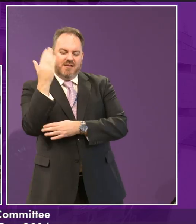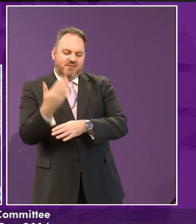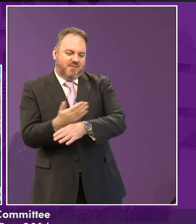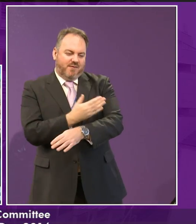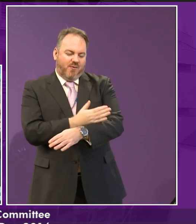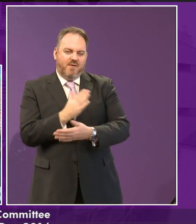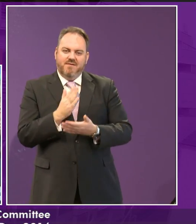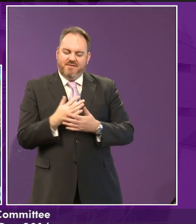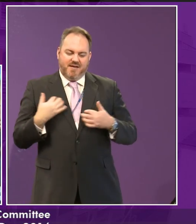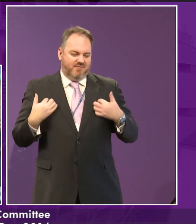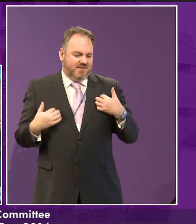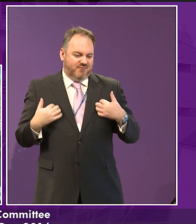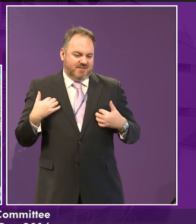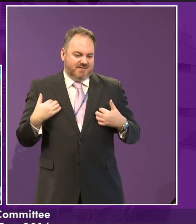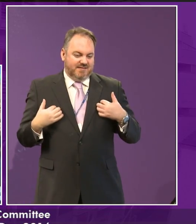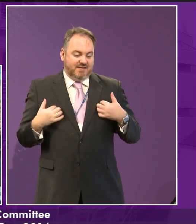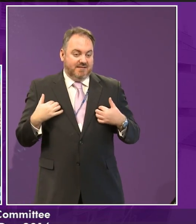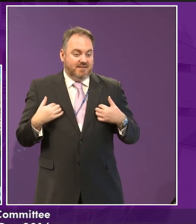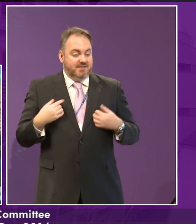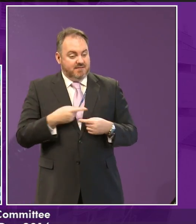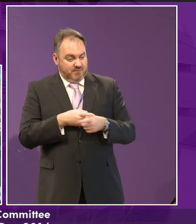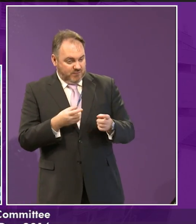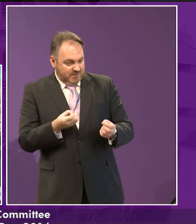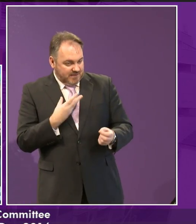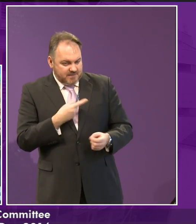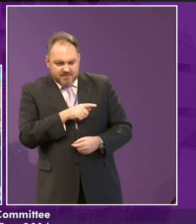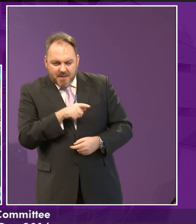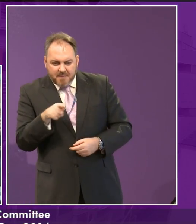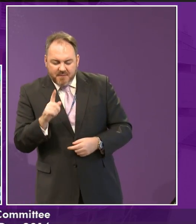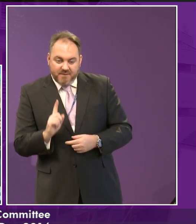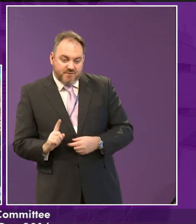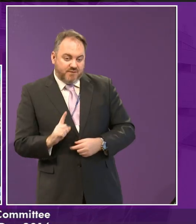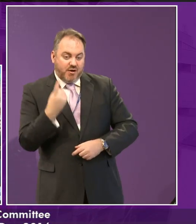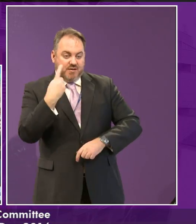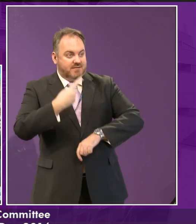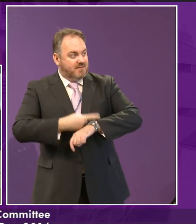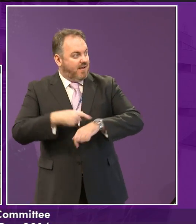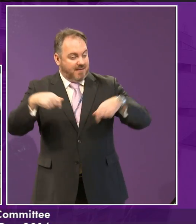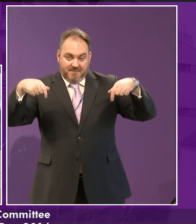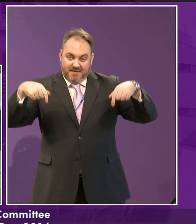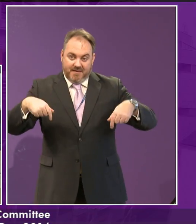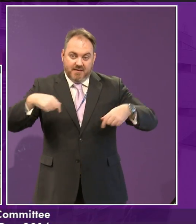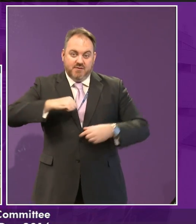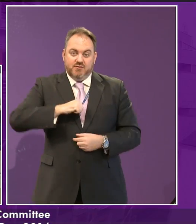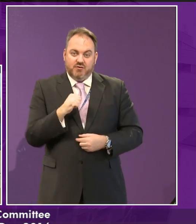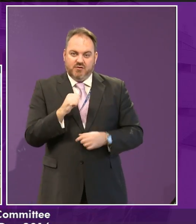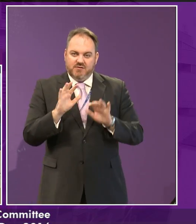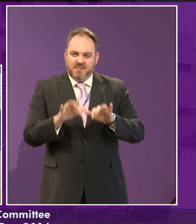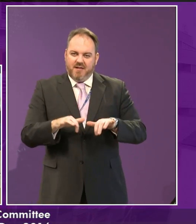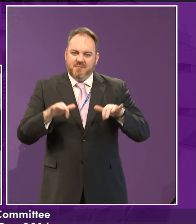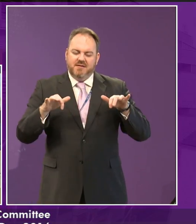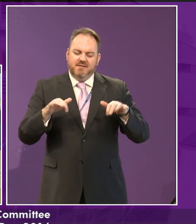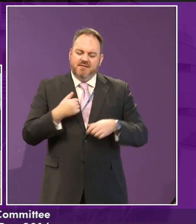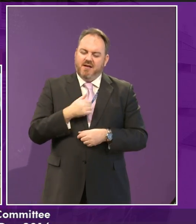inspiring. Some of you told me that this is your first time in this building. And I just wondered, if you knew that there was